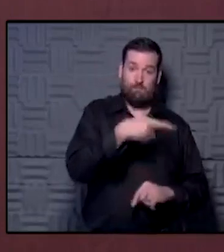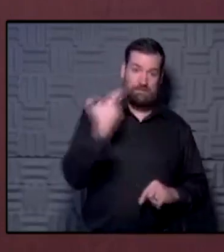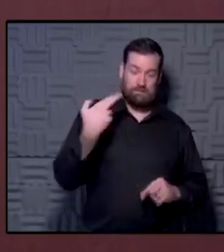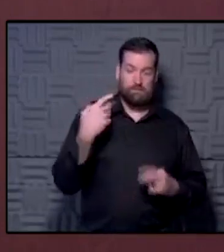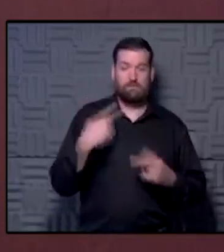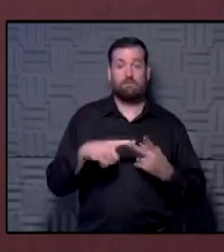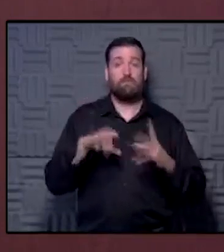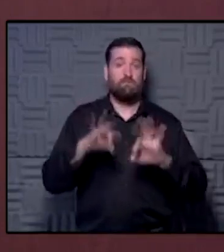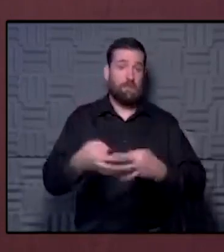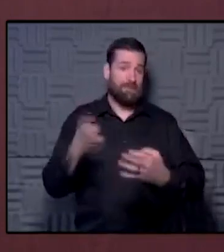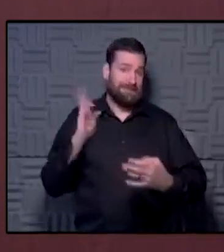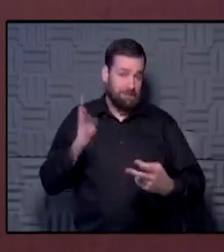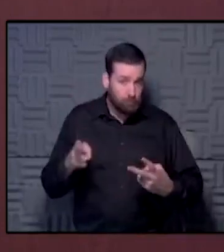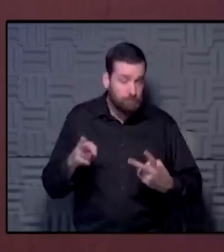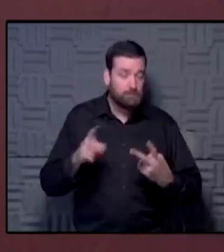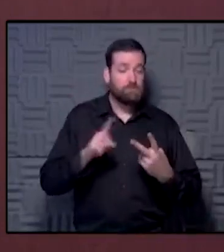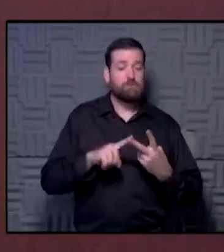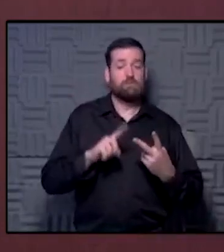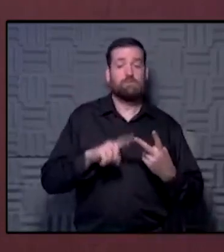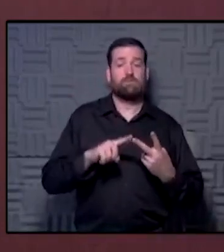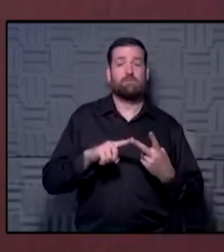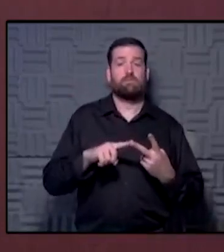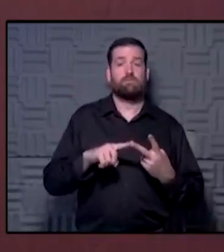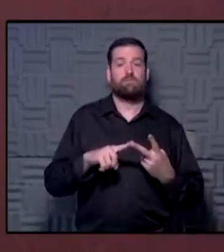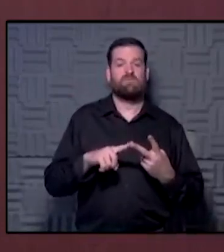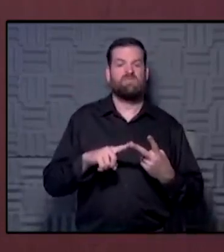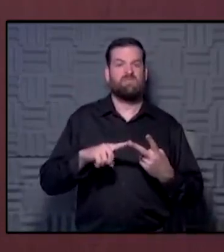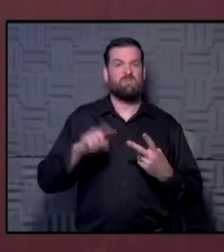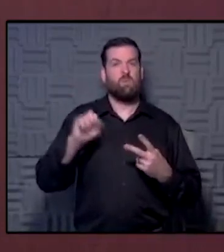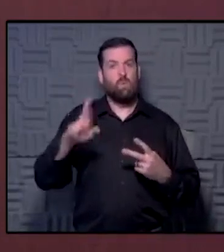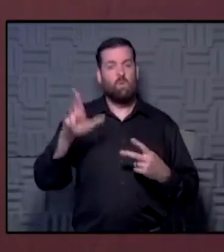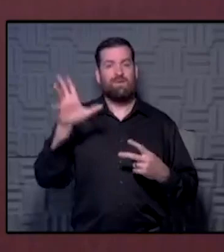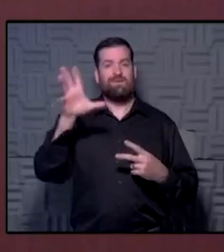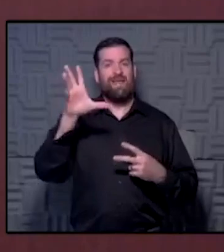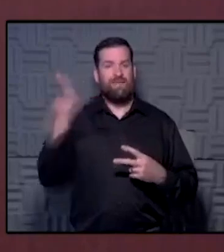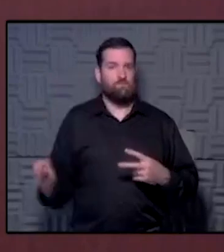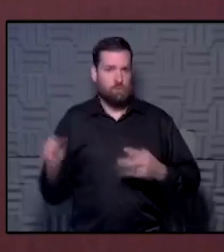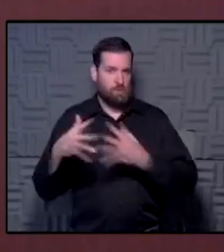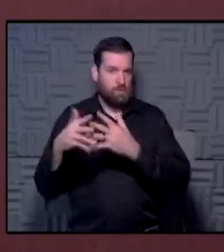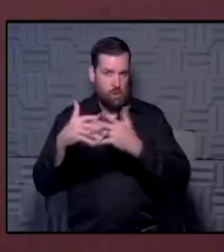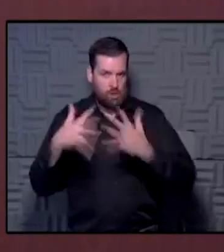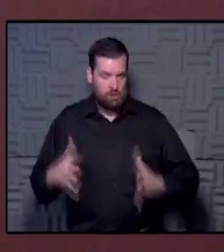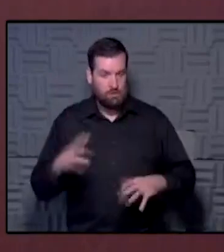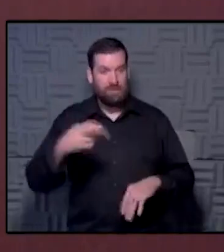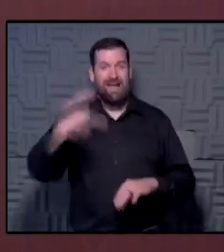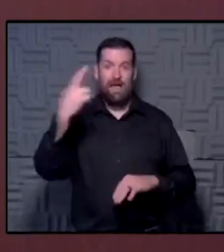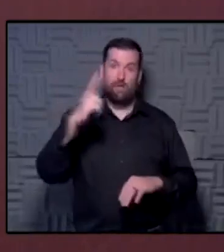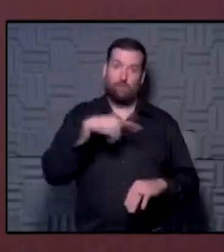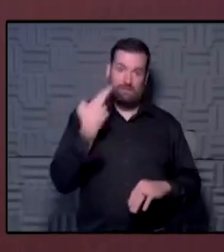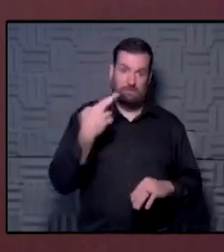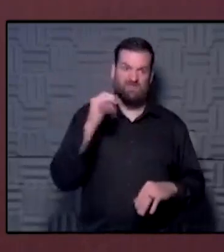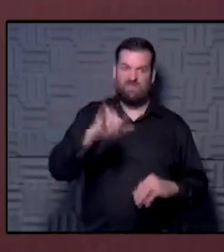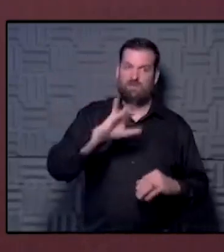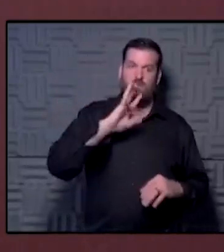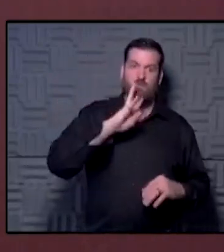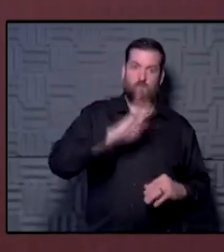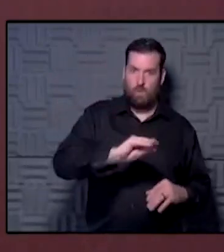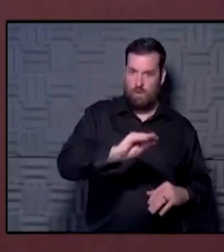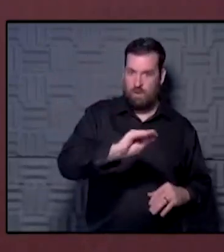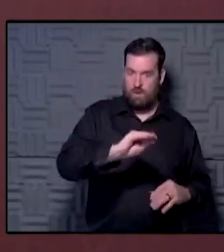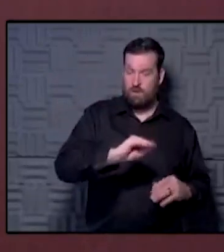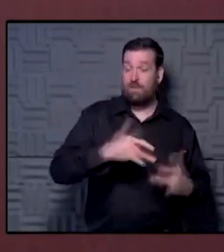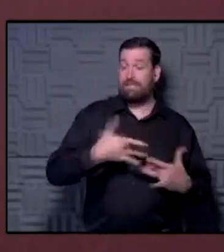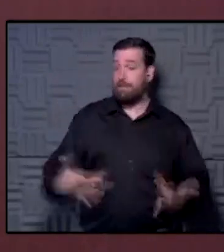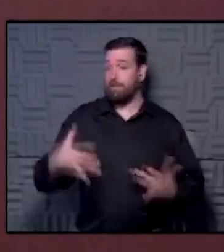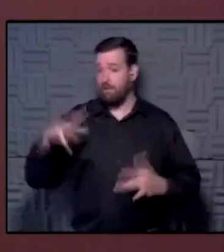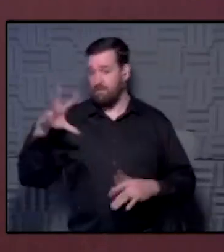family history of prostate cancer or African American men, because there's a higher likelihood of prostate cancer, that's age 40. So, 50 for most